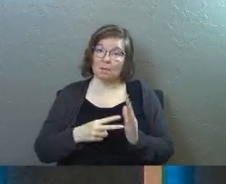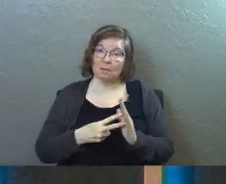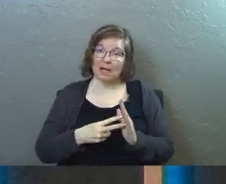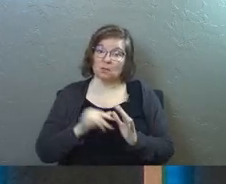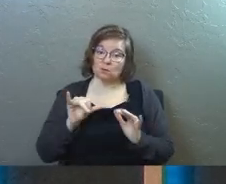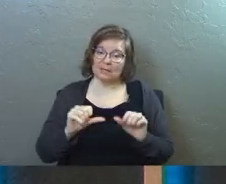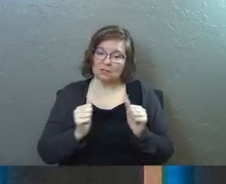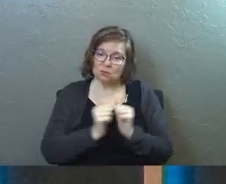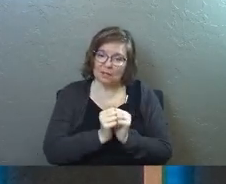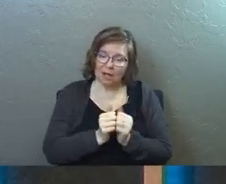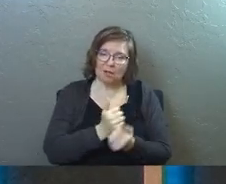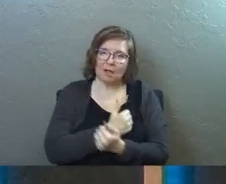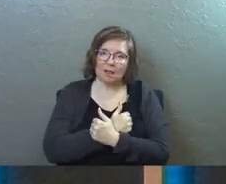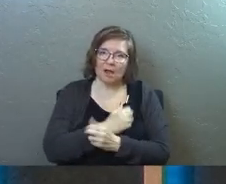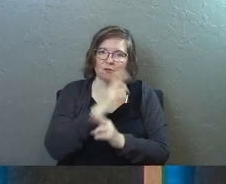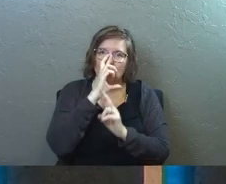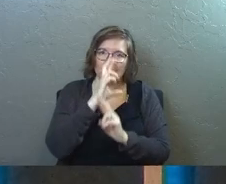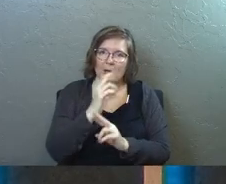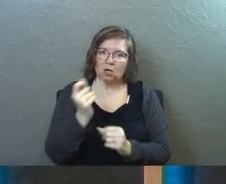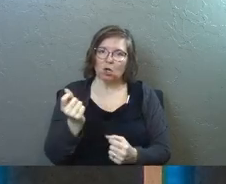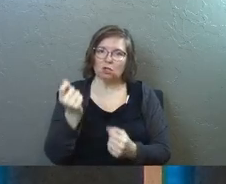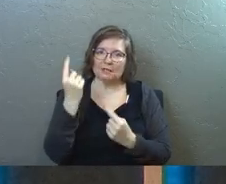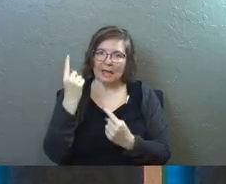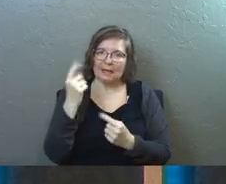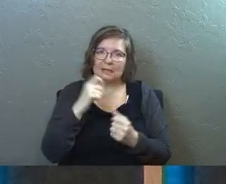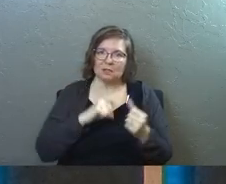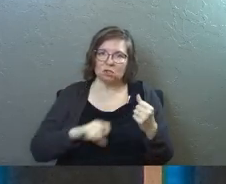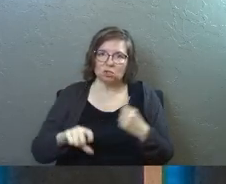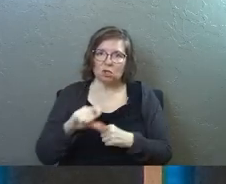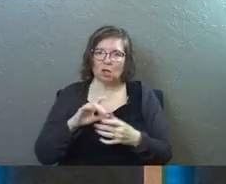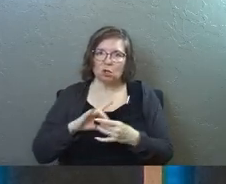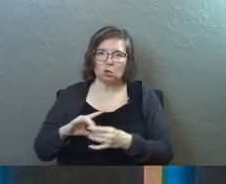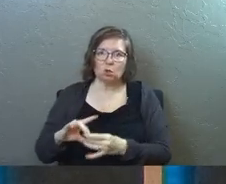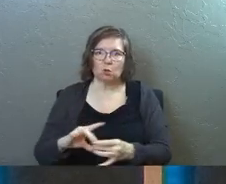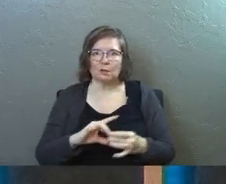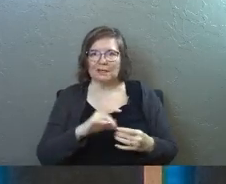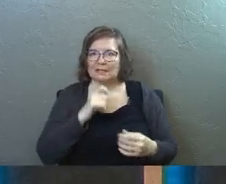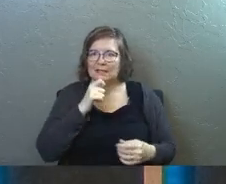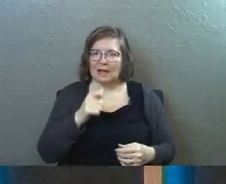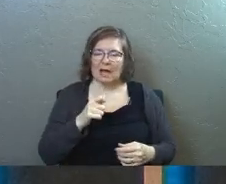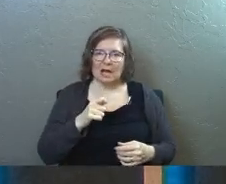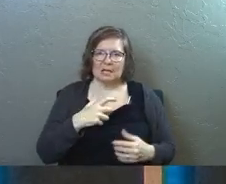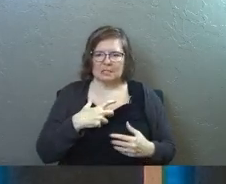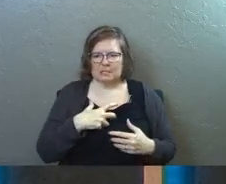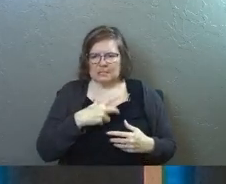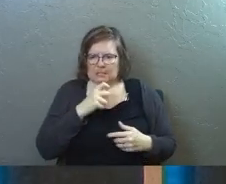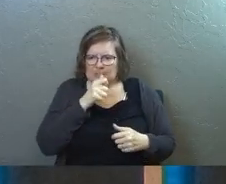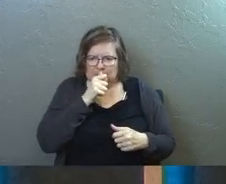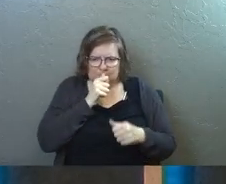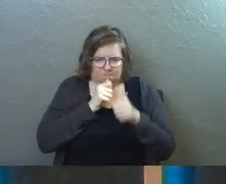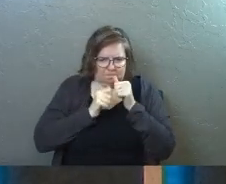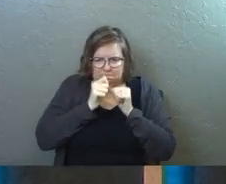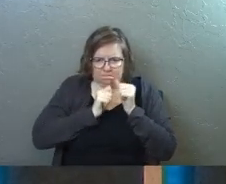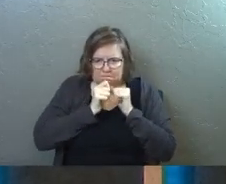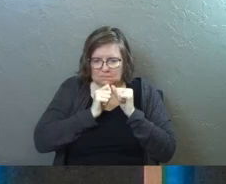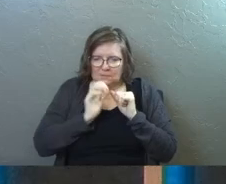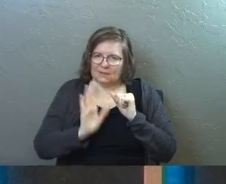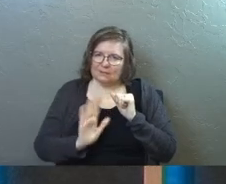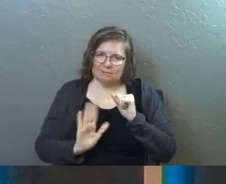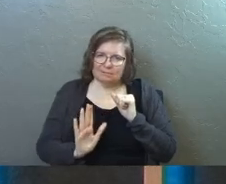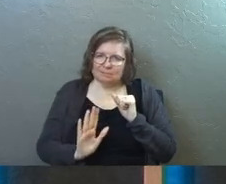to stay together loving respecting understanding each other unity is not white knuckling it to stay together